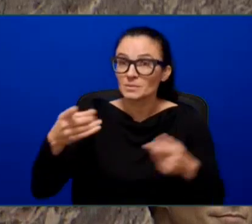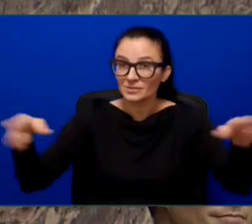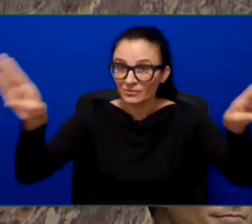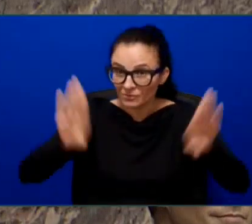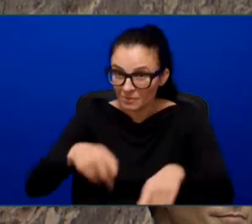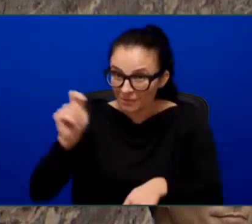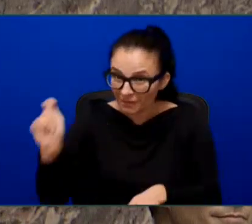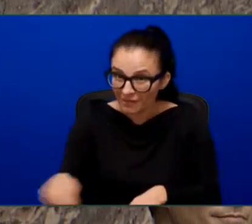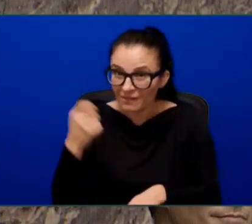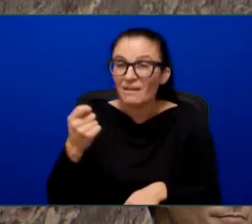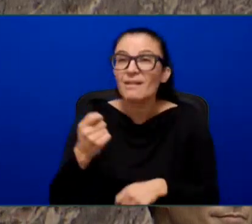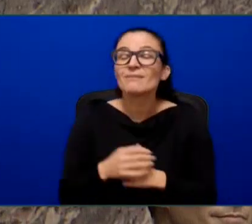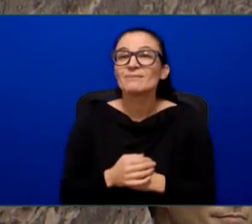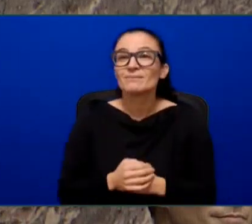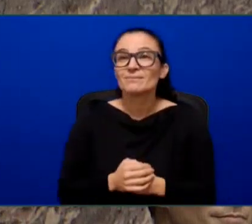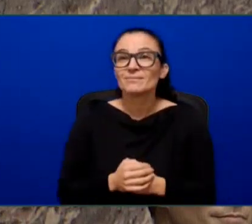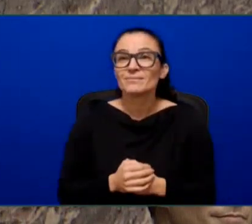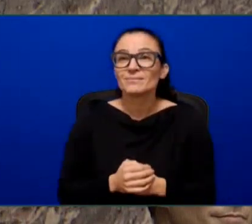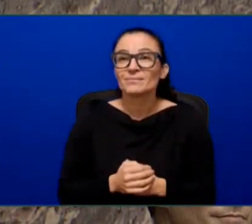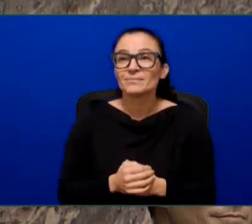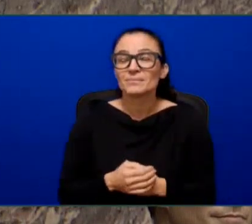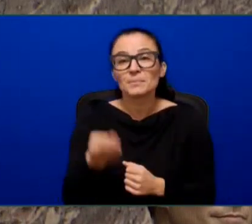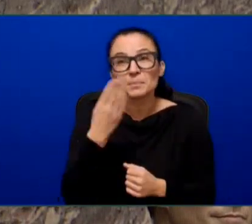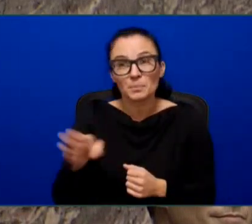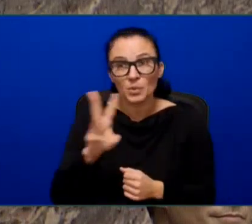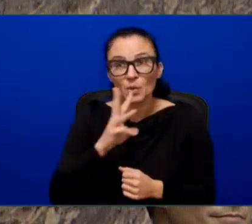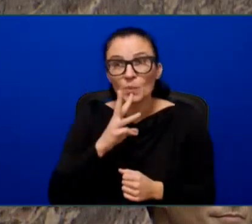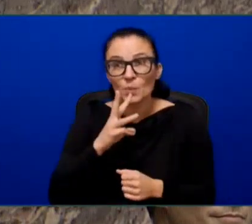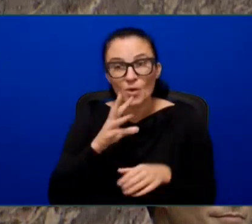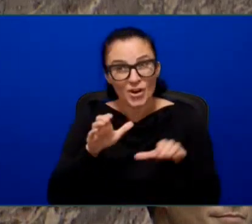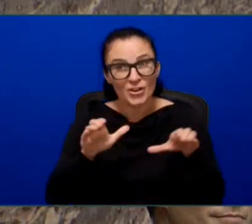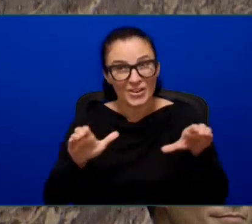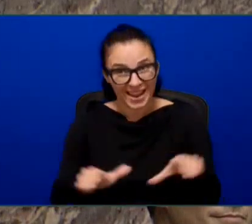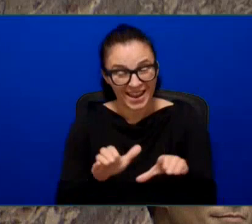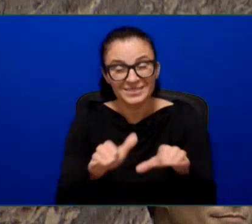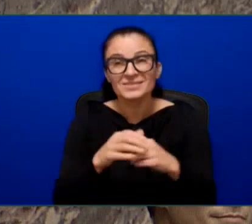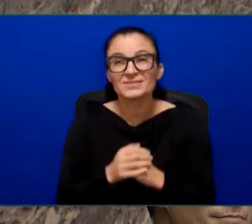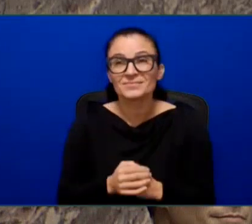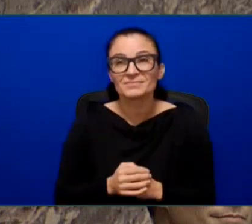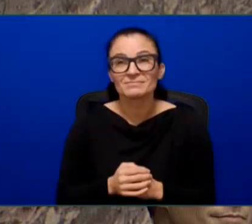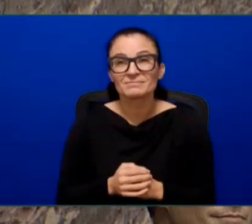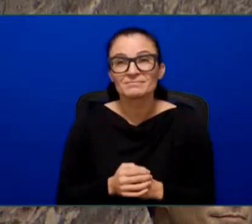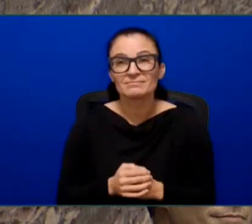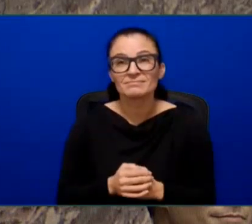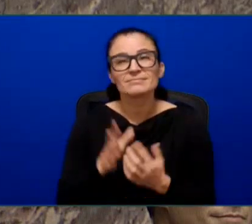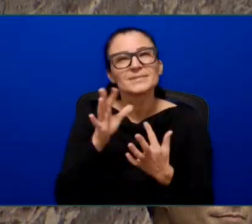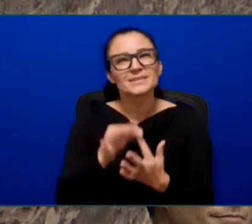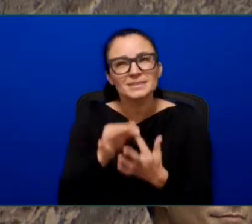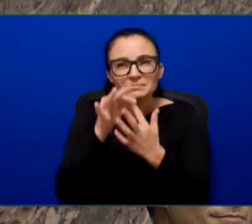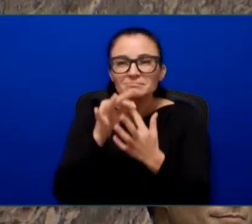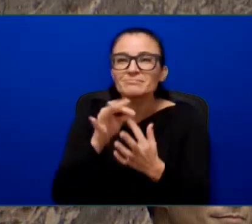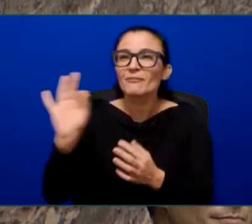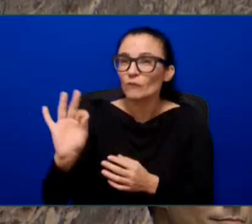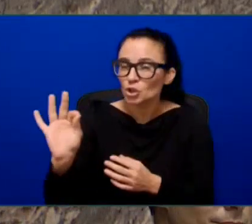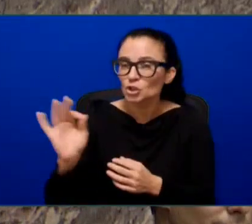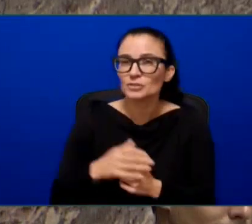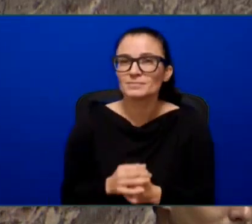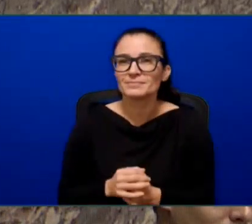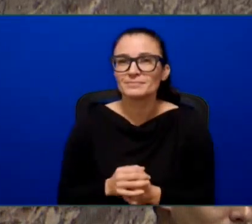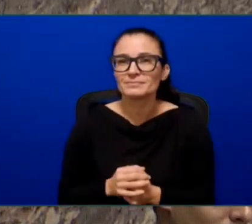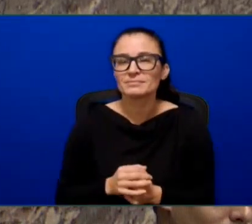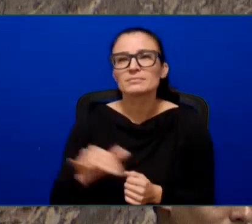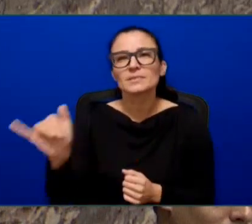Alive Academy, Bueno Custom Furniture, Grom's Visio & Company, and of course Pearl Space.